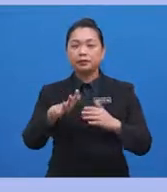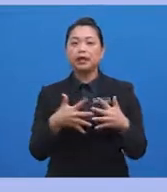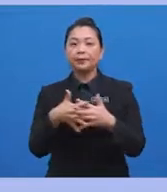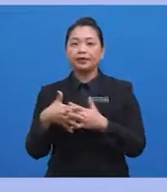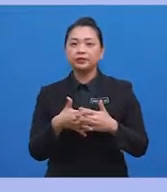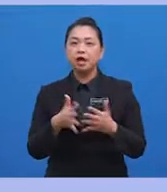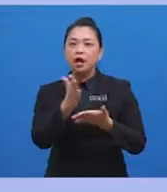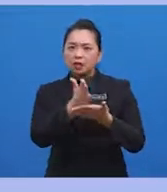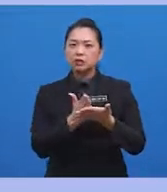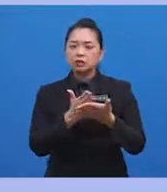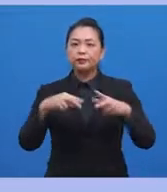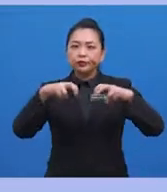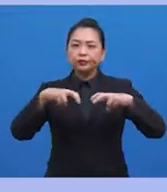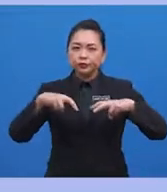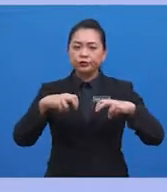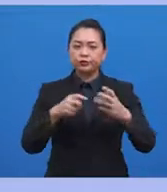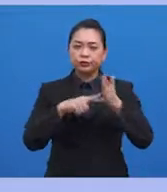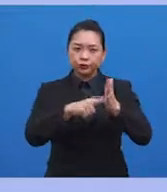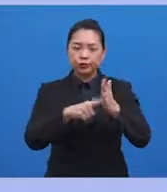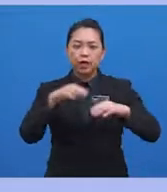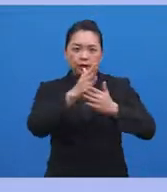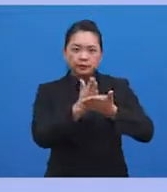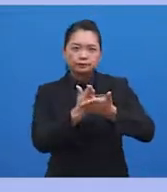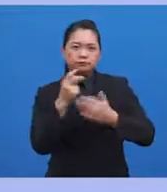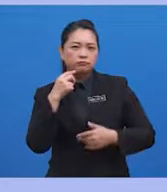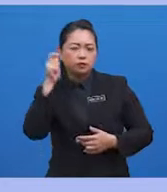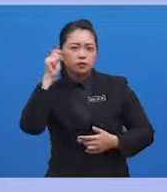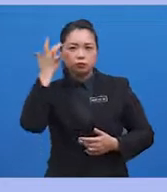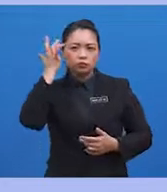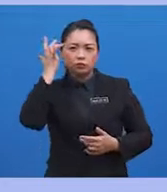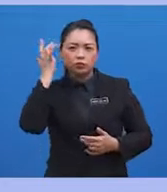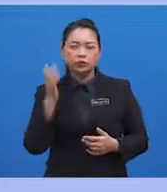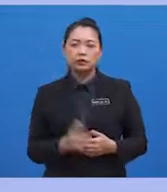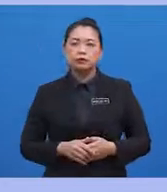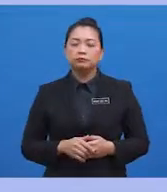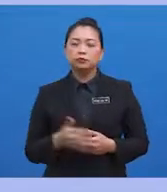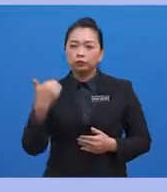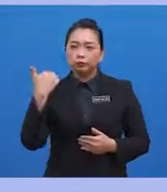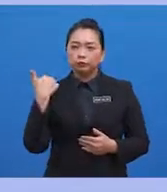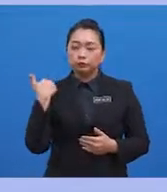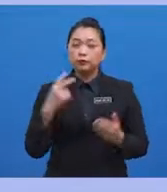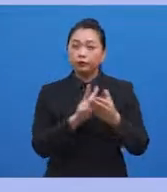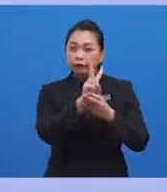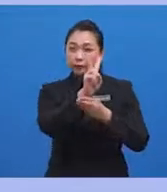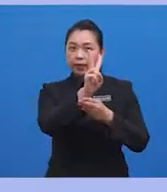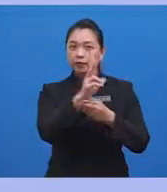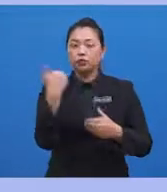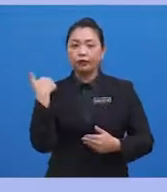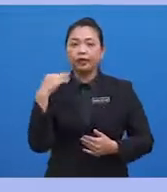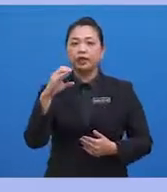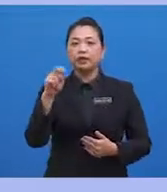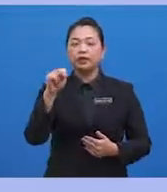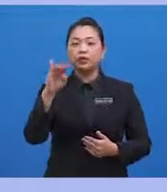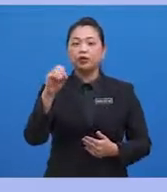shows that many teens do not even realise that vaping cartridges contain nicotine and assume the pots contain